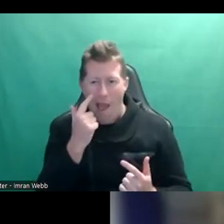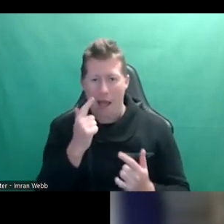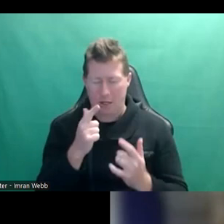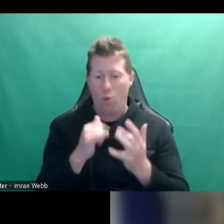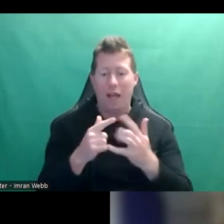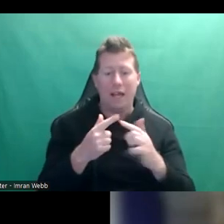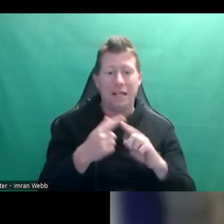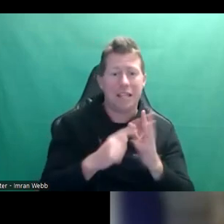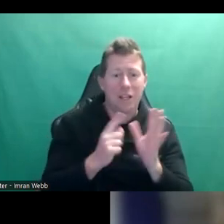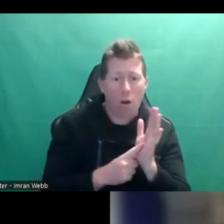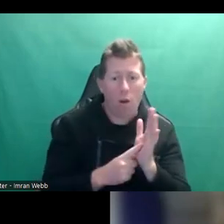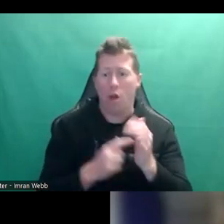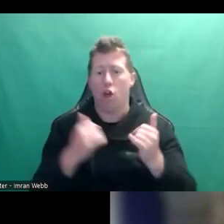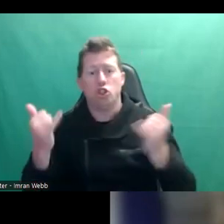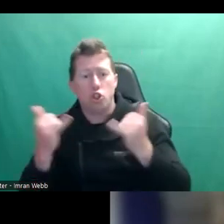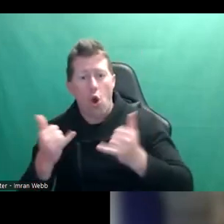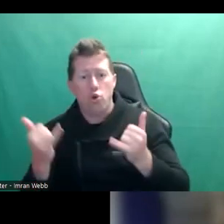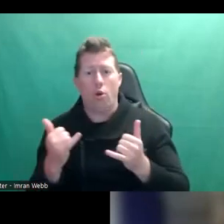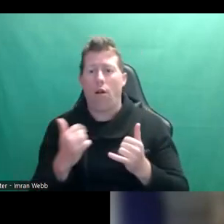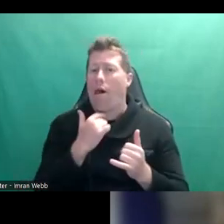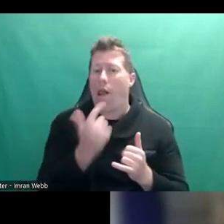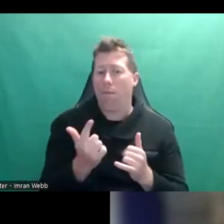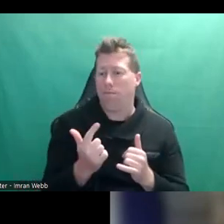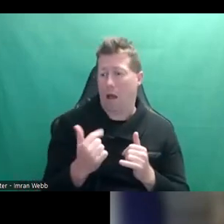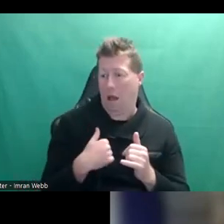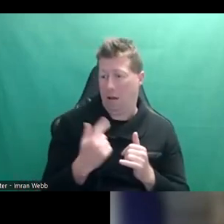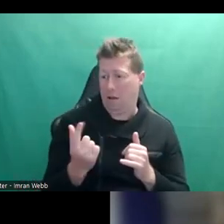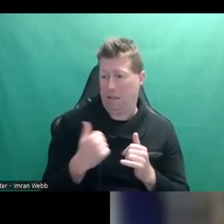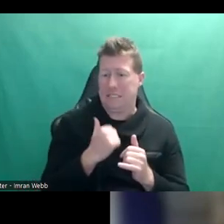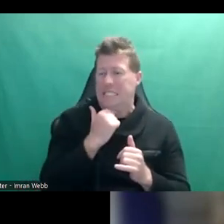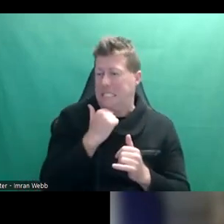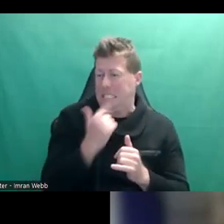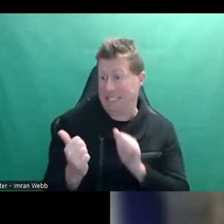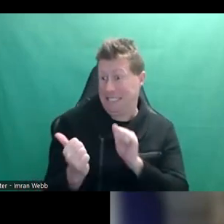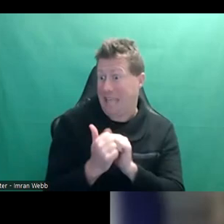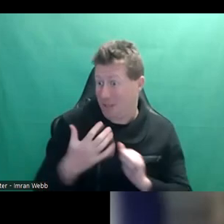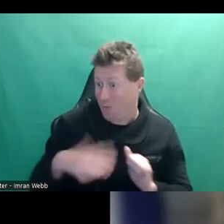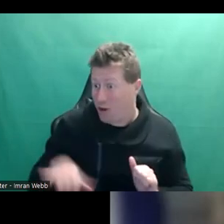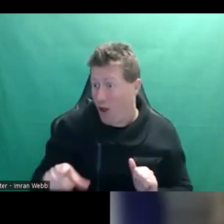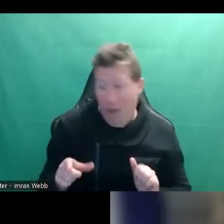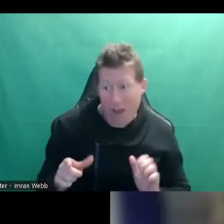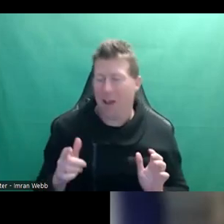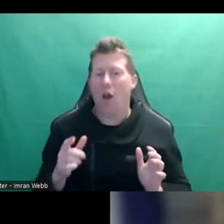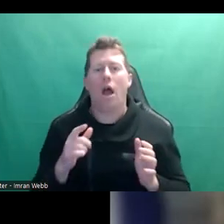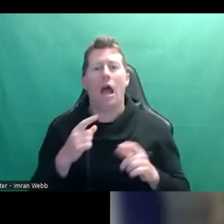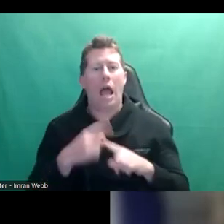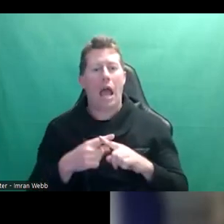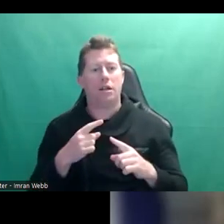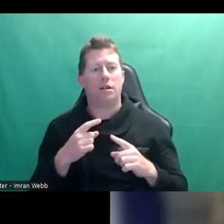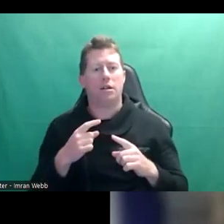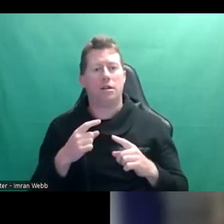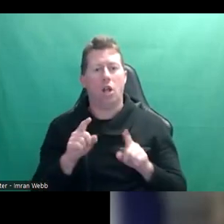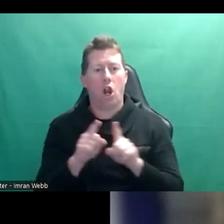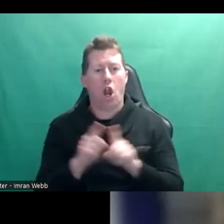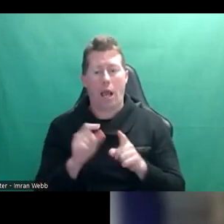or social risks. Daring to ask somebody out can be one of those things. And then caring more about your peers. So